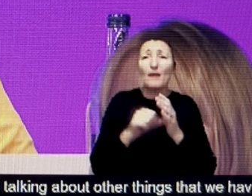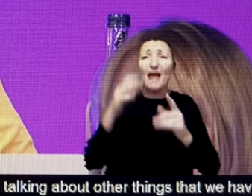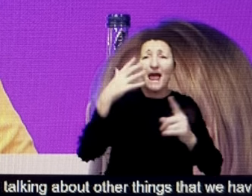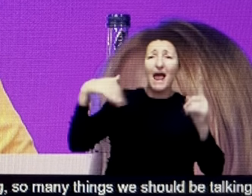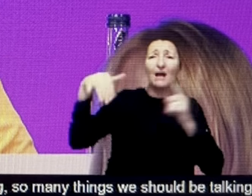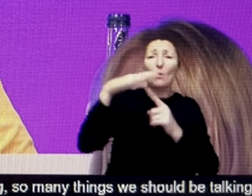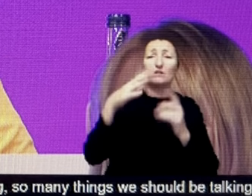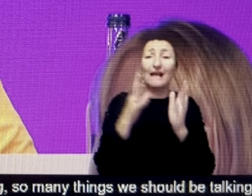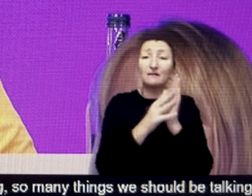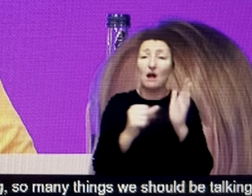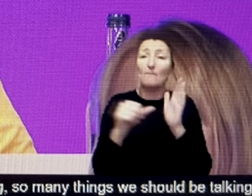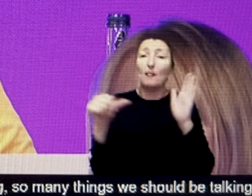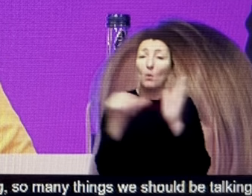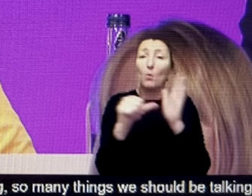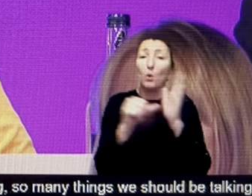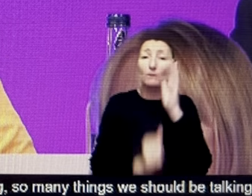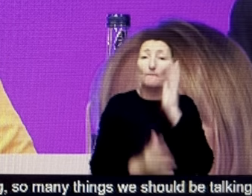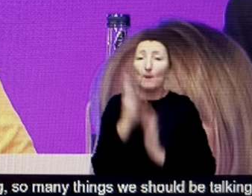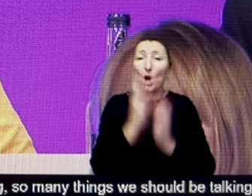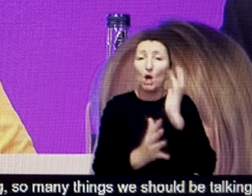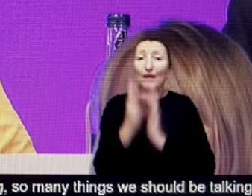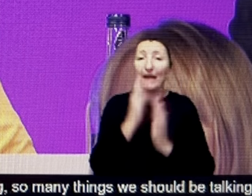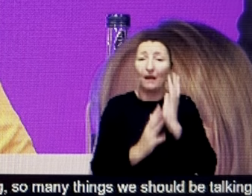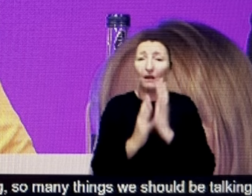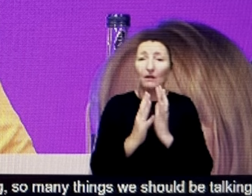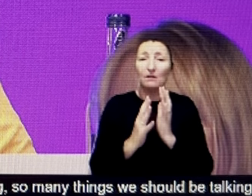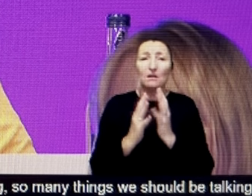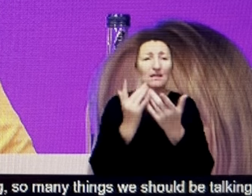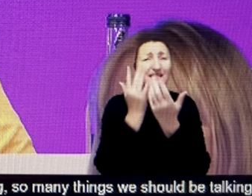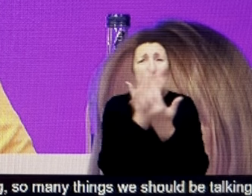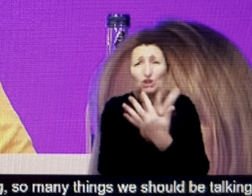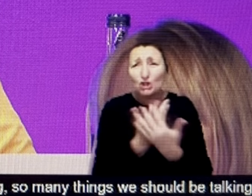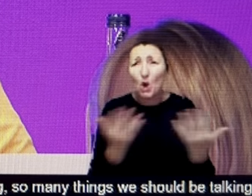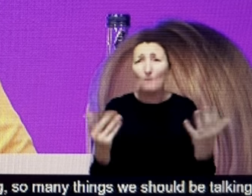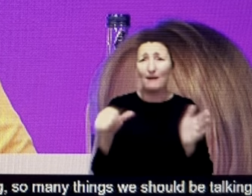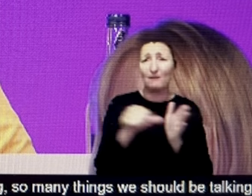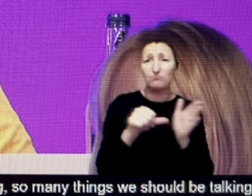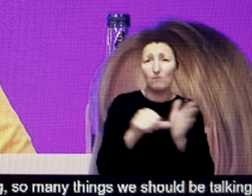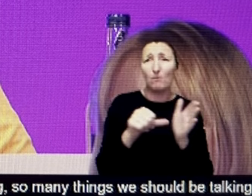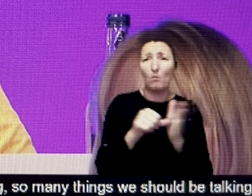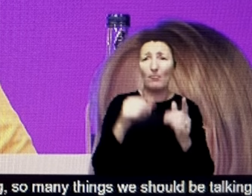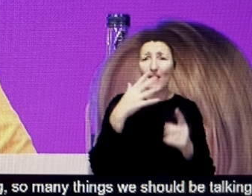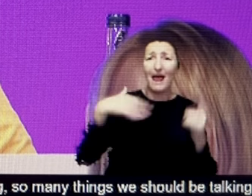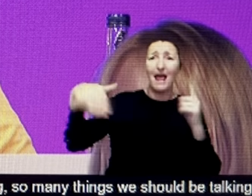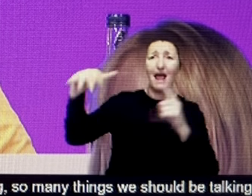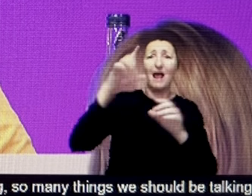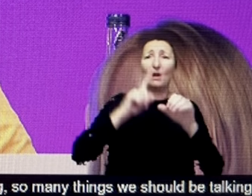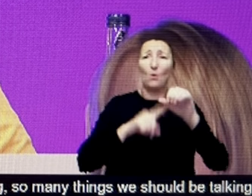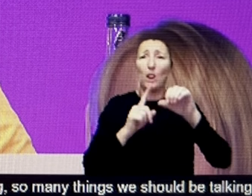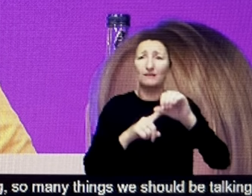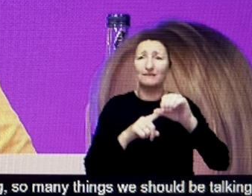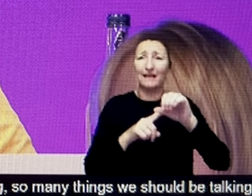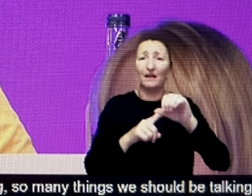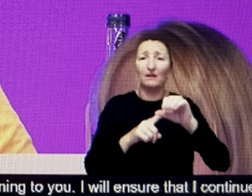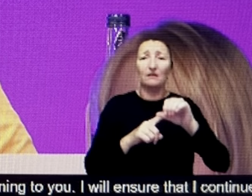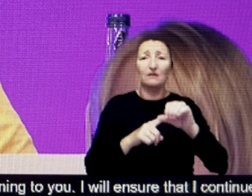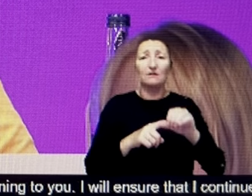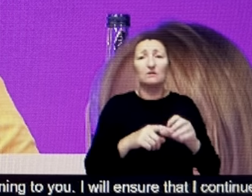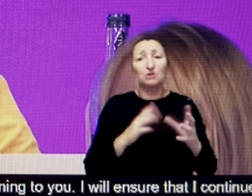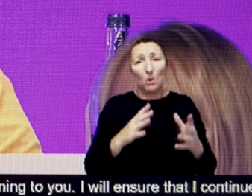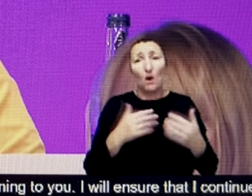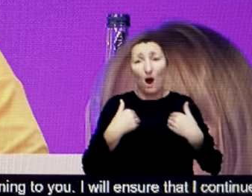Democrats are listening to you. So I'll make sure that I'll keep on campaigning for you. And let's make sure we do save that beautiful Warren farm.